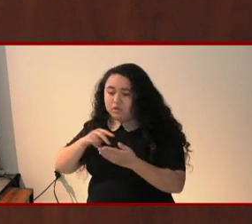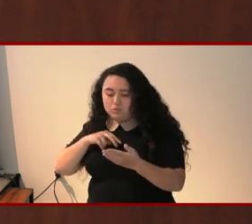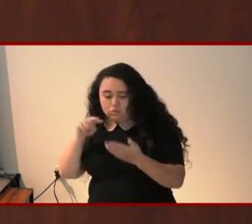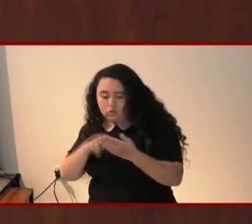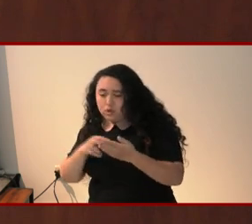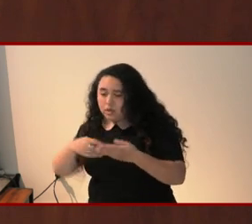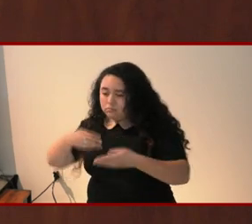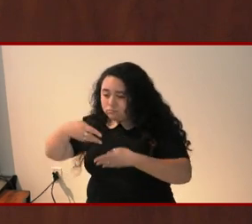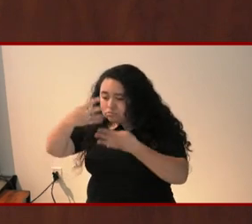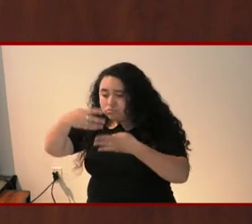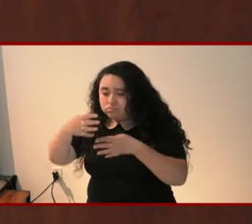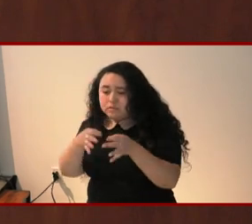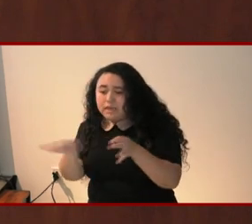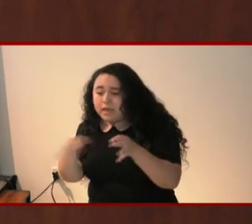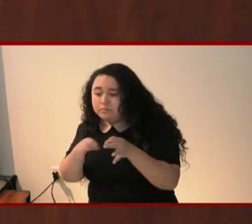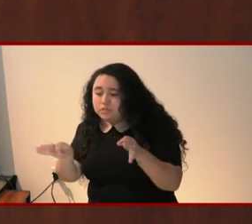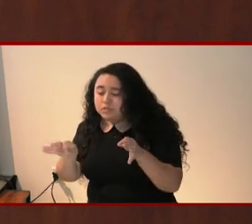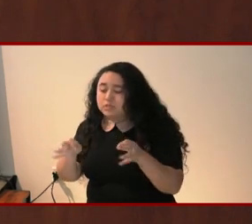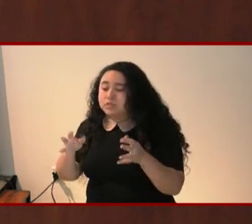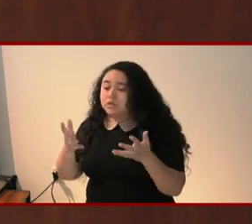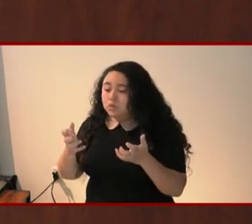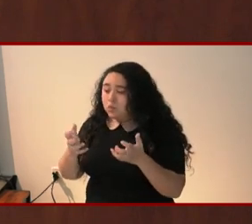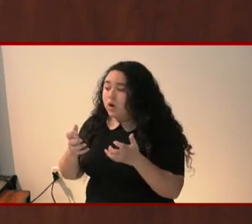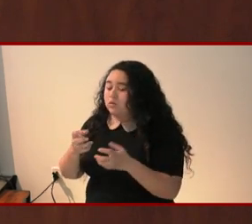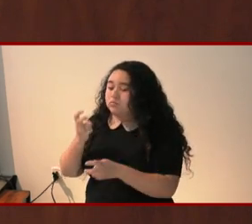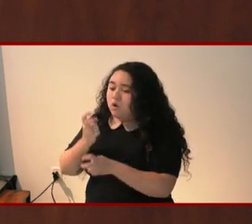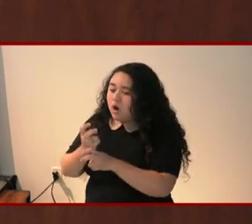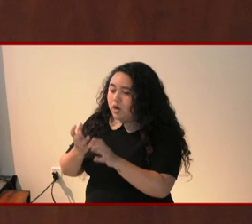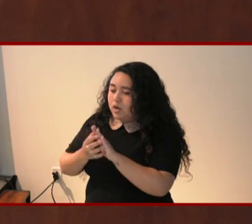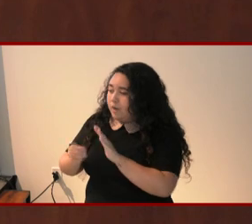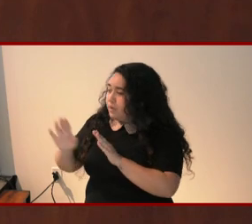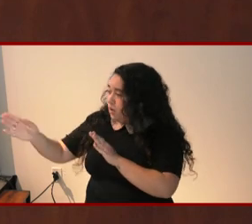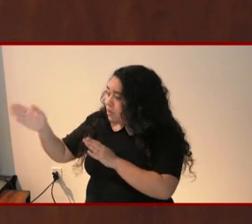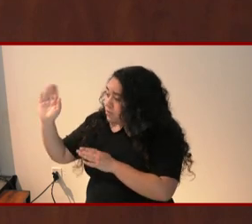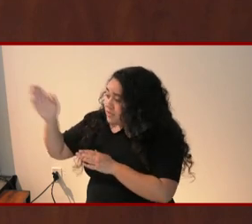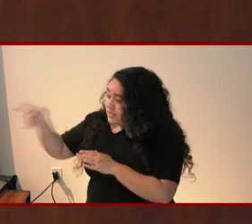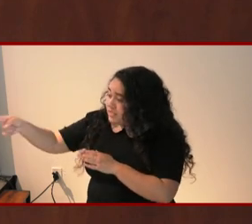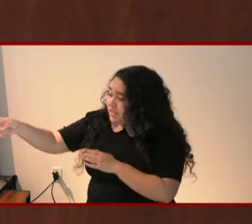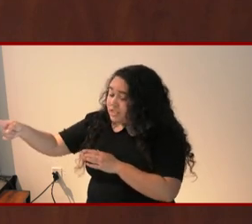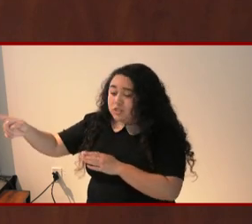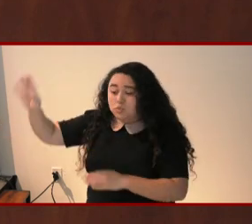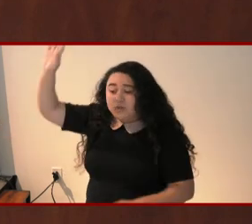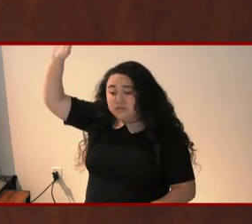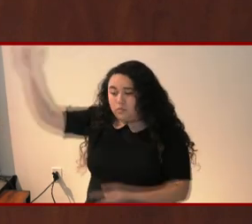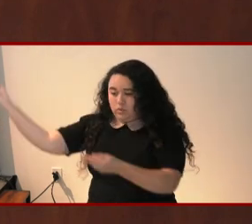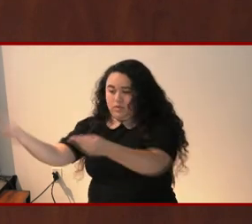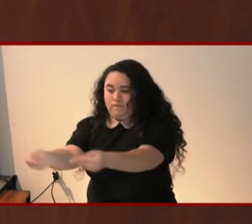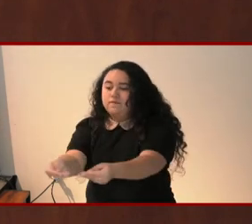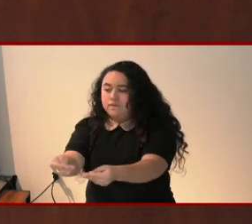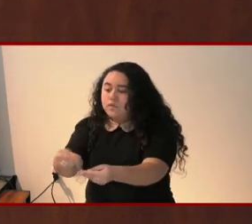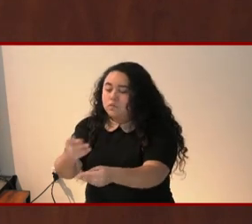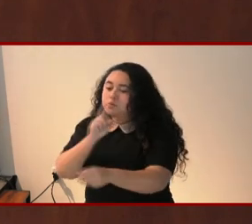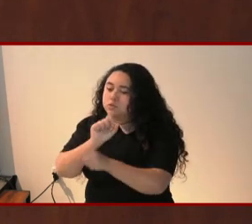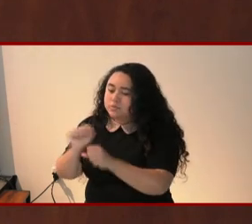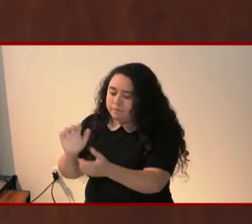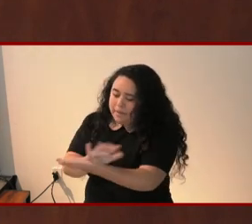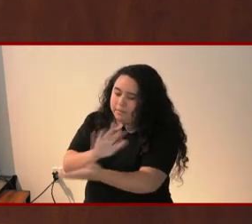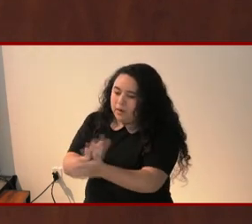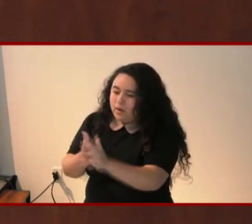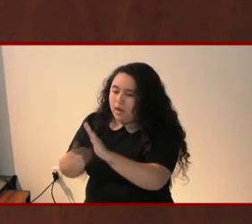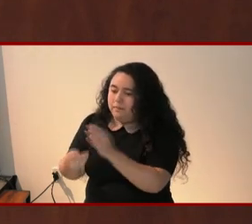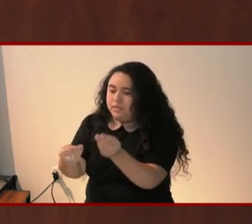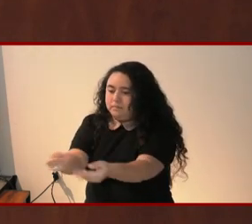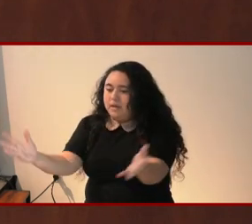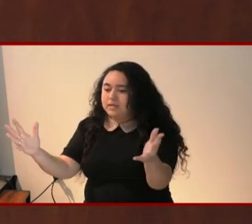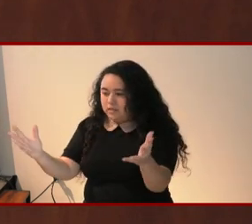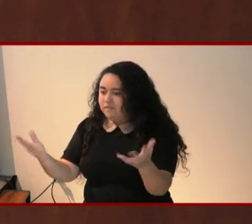If you would like to have a hard copy of Amanda's presentation, just raise your hand. We have hard copies to share with